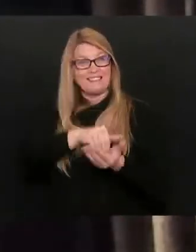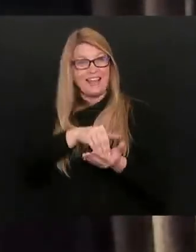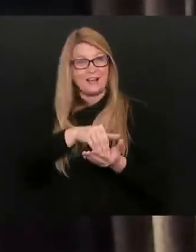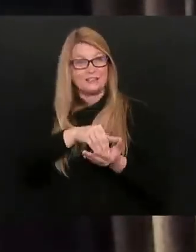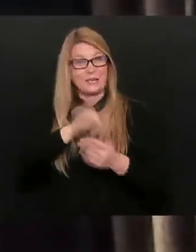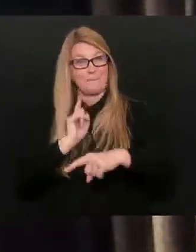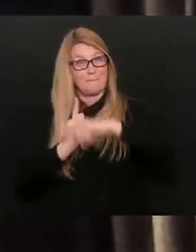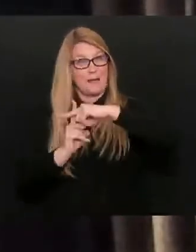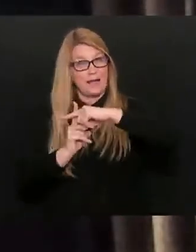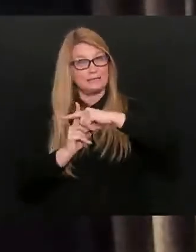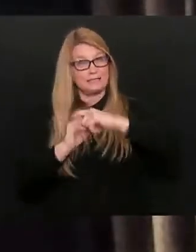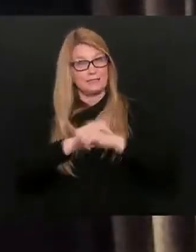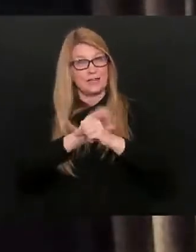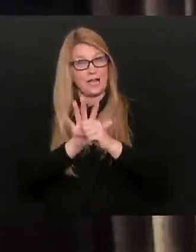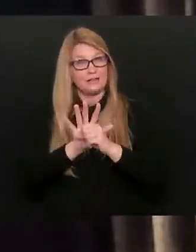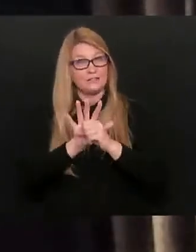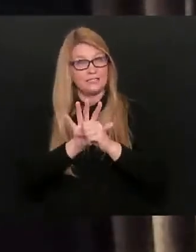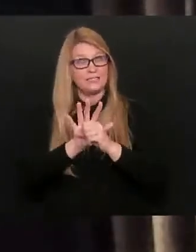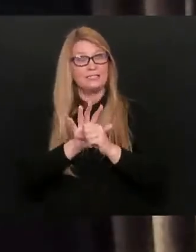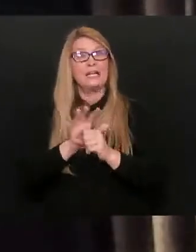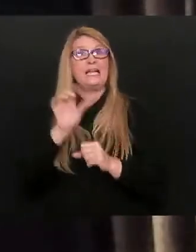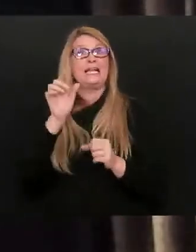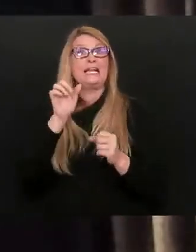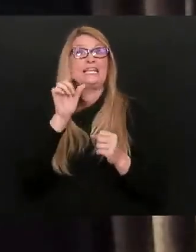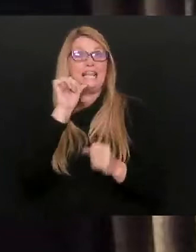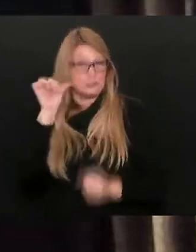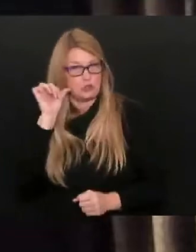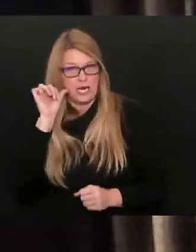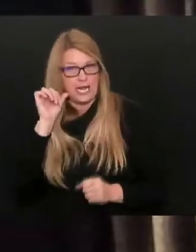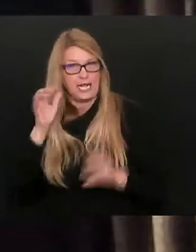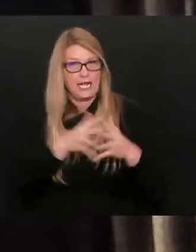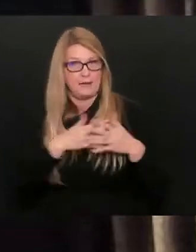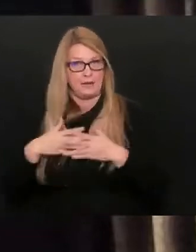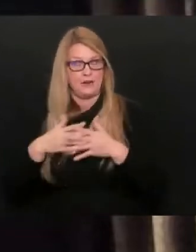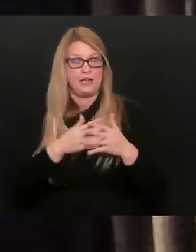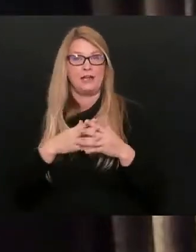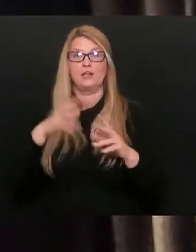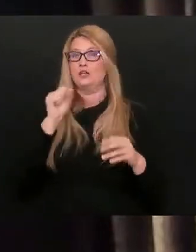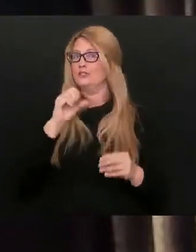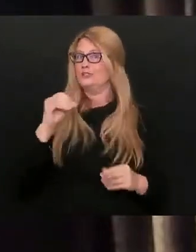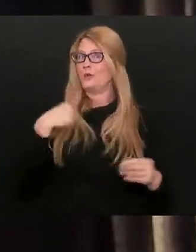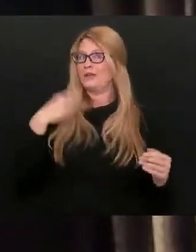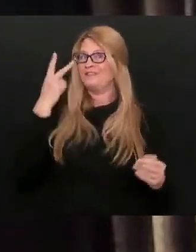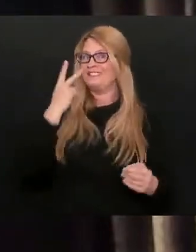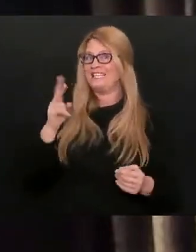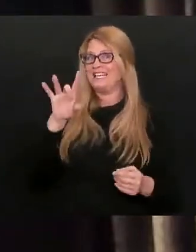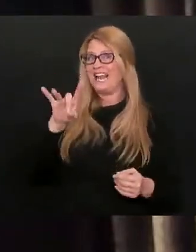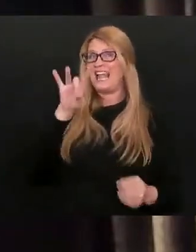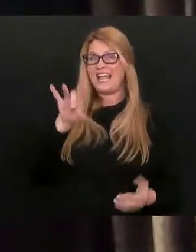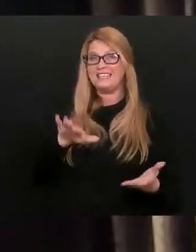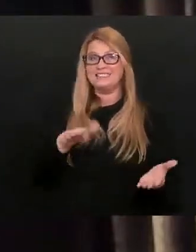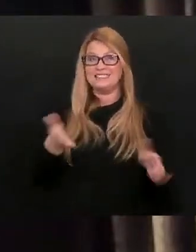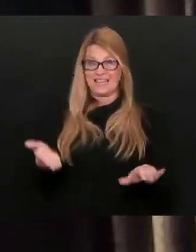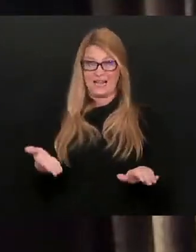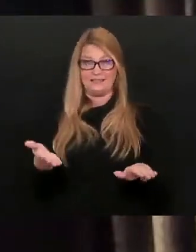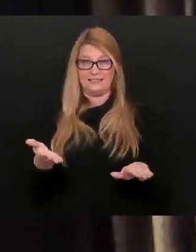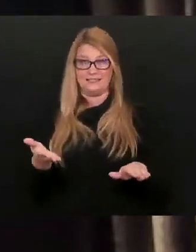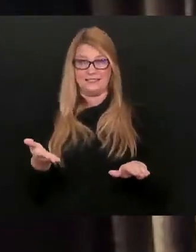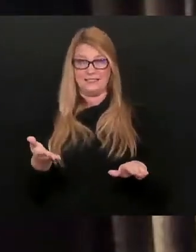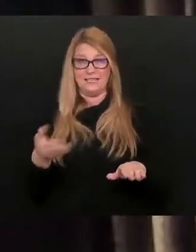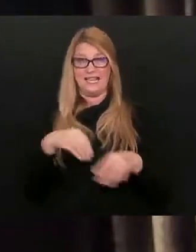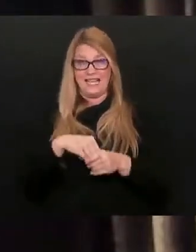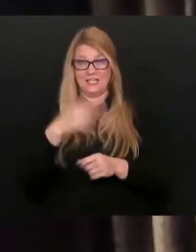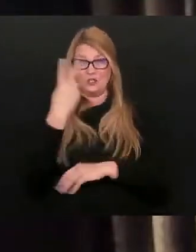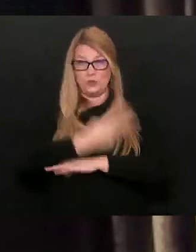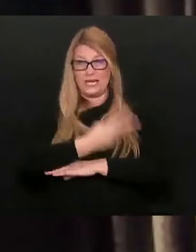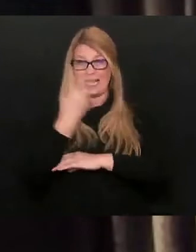diagnosed in the United States yesterday. We know that we have seen eight deaths on two days.